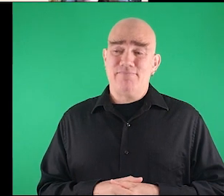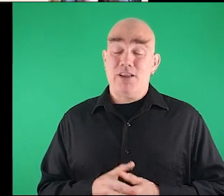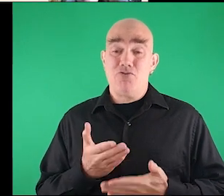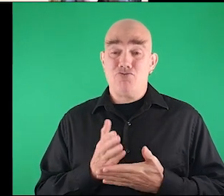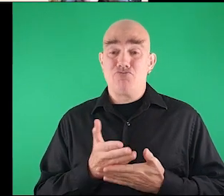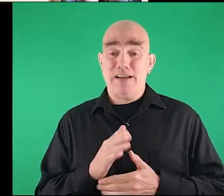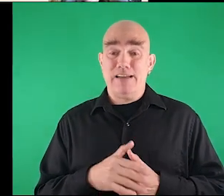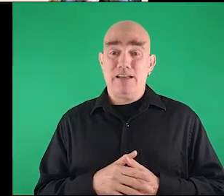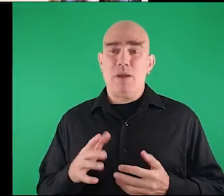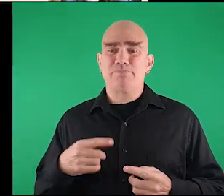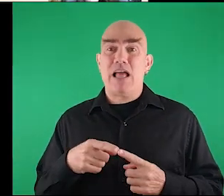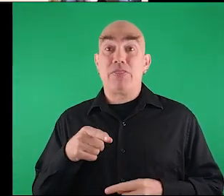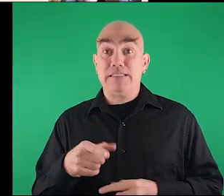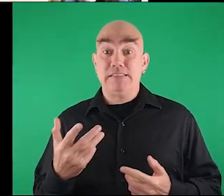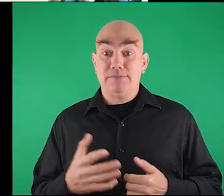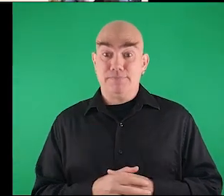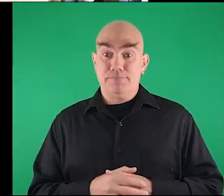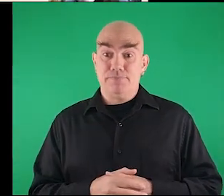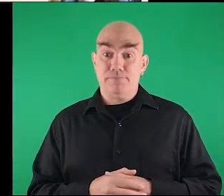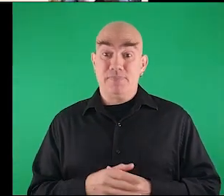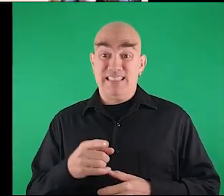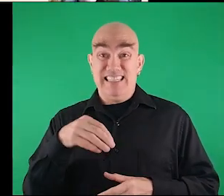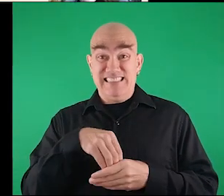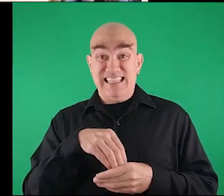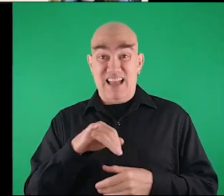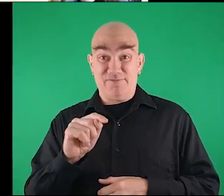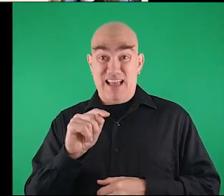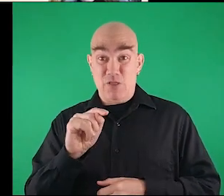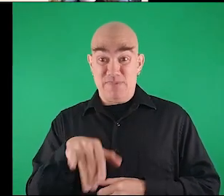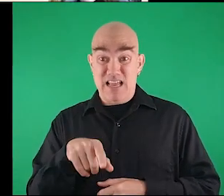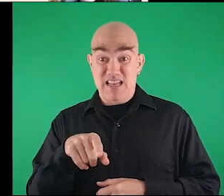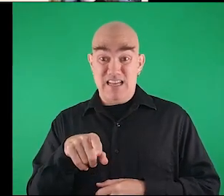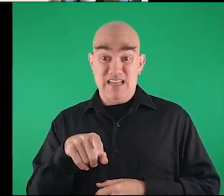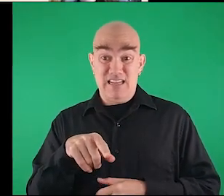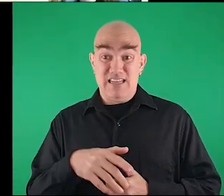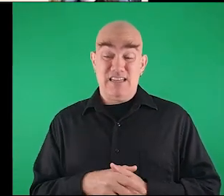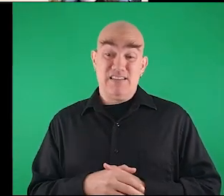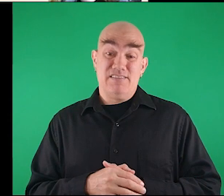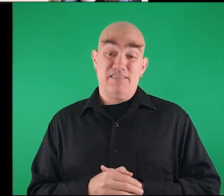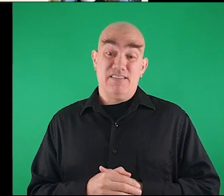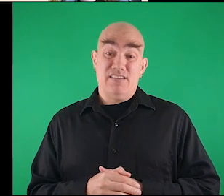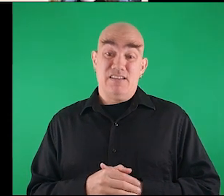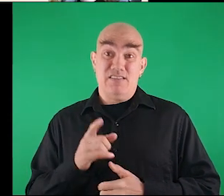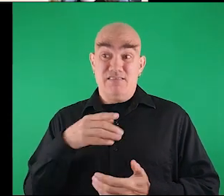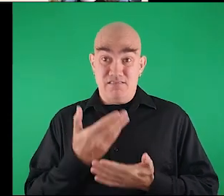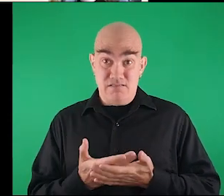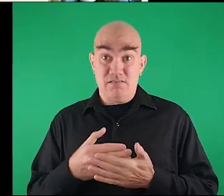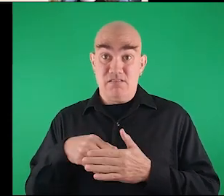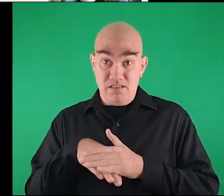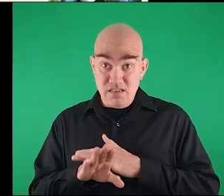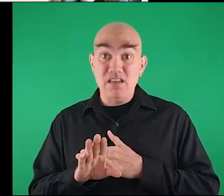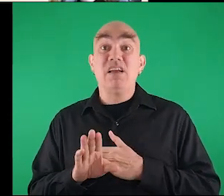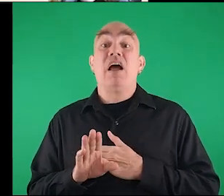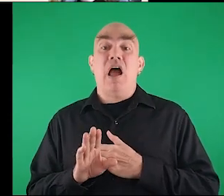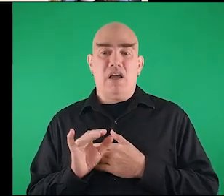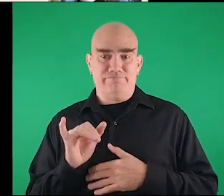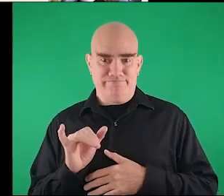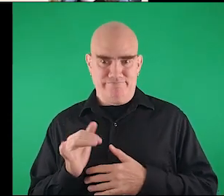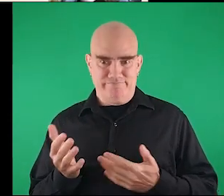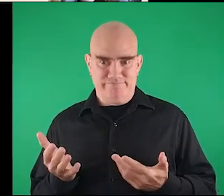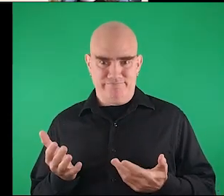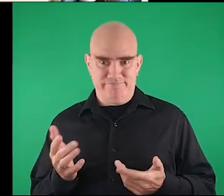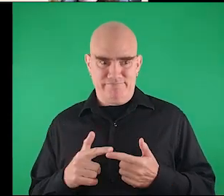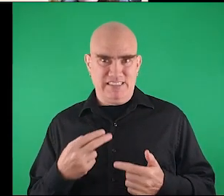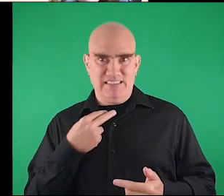questionable all right and what about this this is the inside of the bra the bathroom you get there and